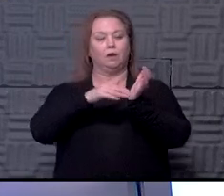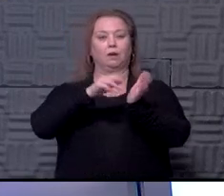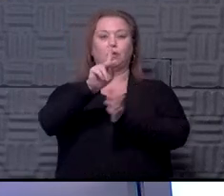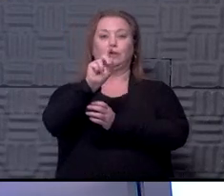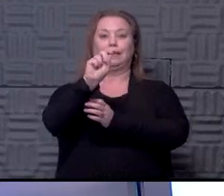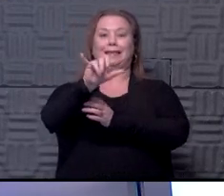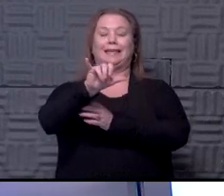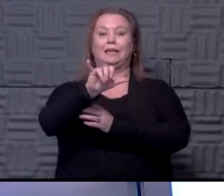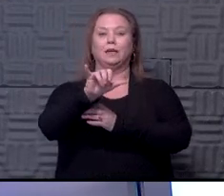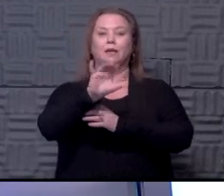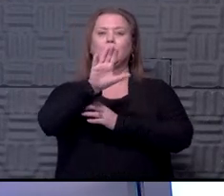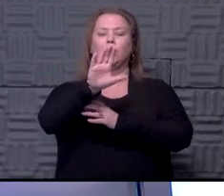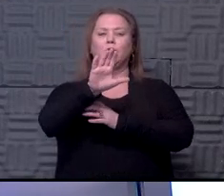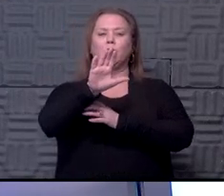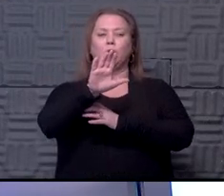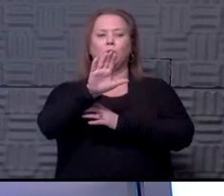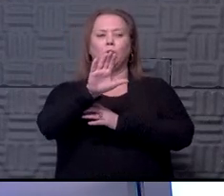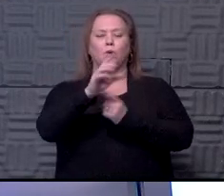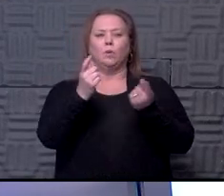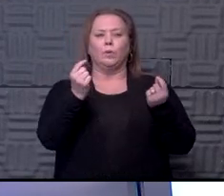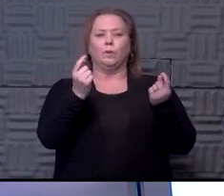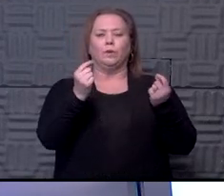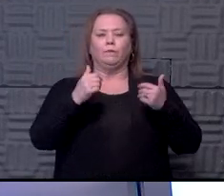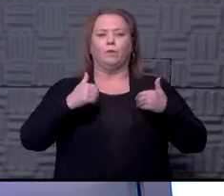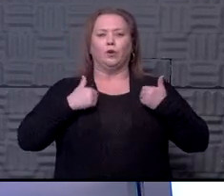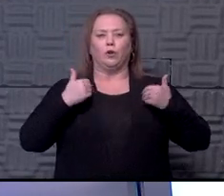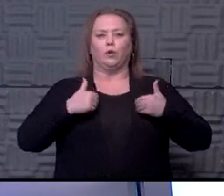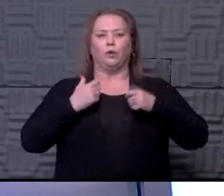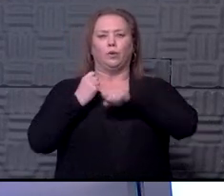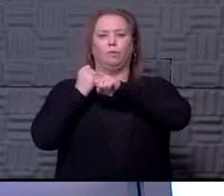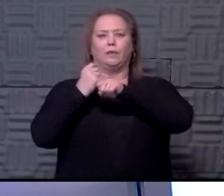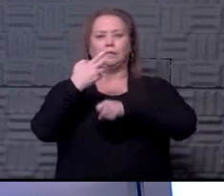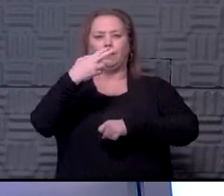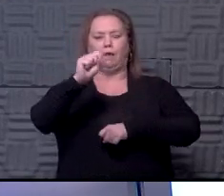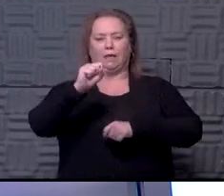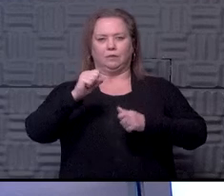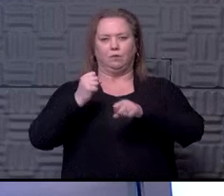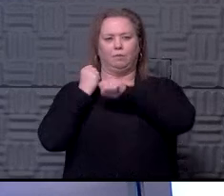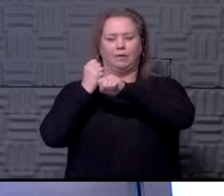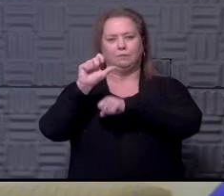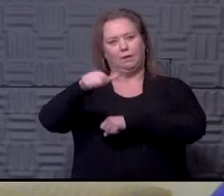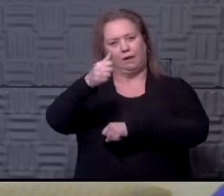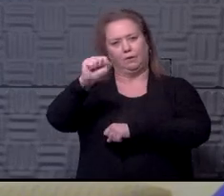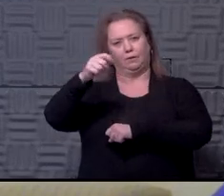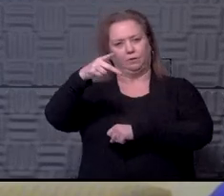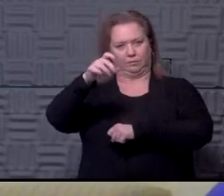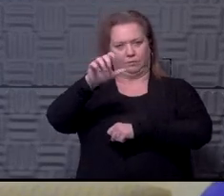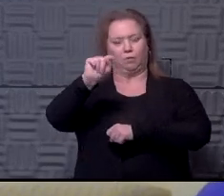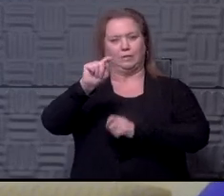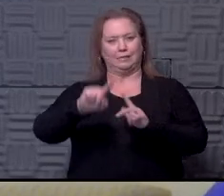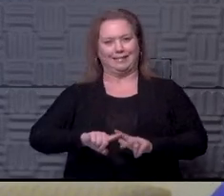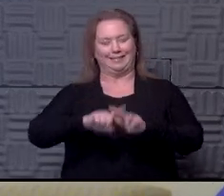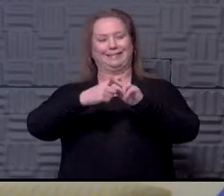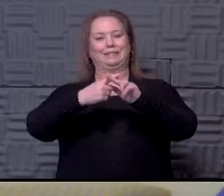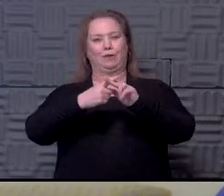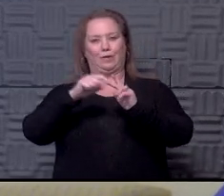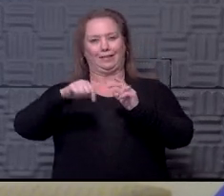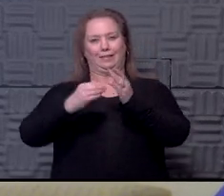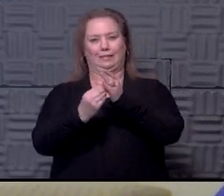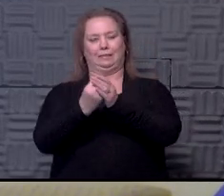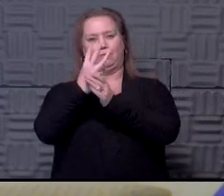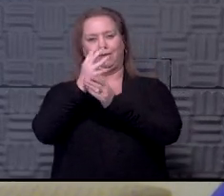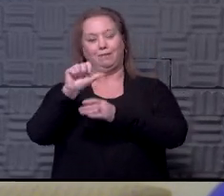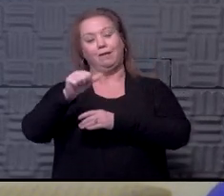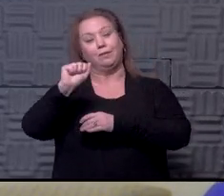What precautions do you recommend for youth baseball and high school baseball and other sports as they start back up this